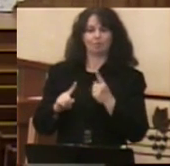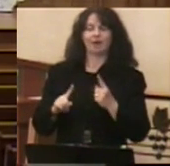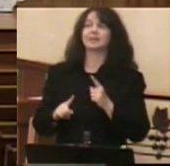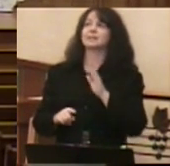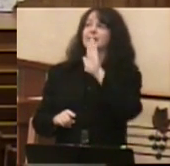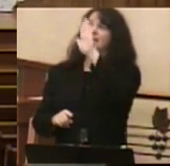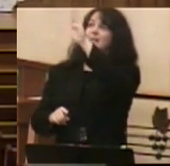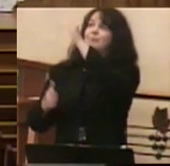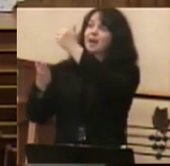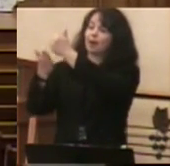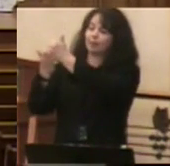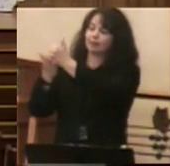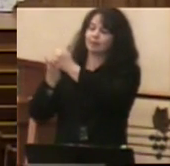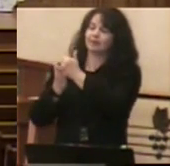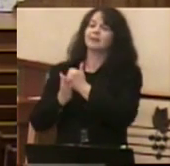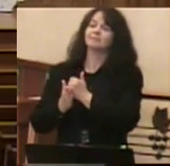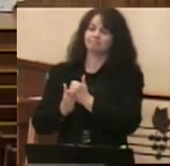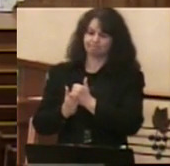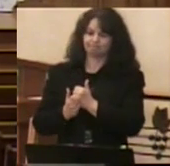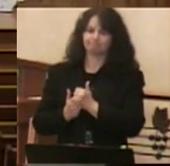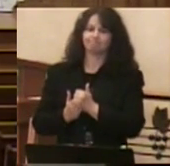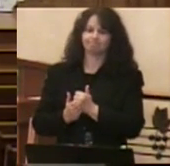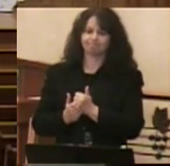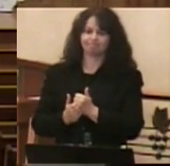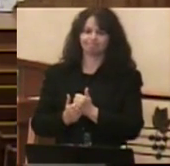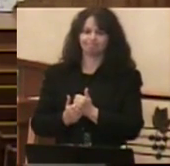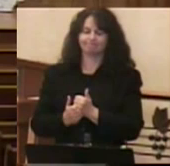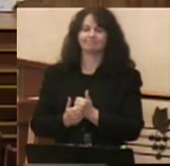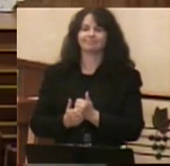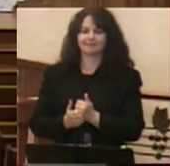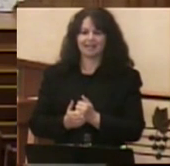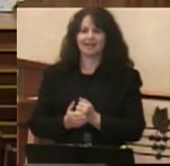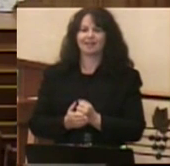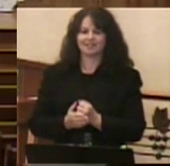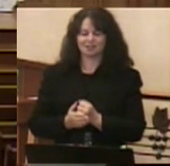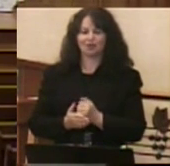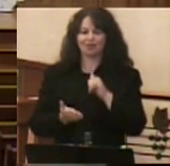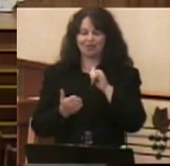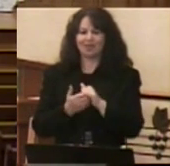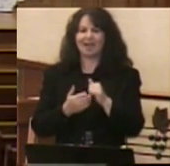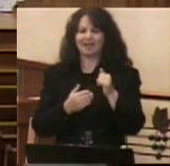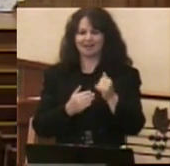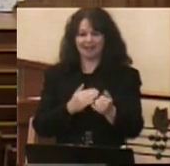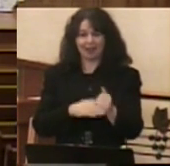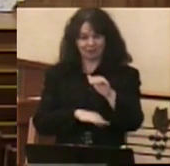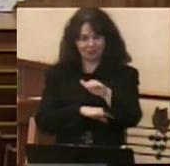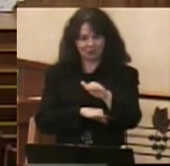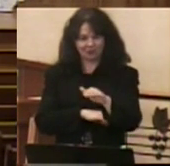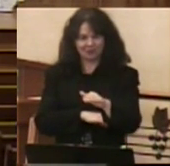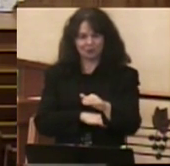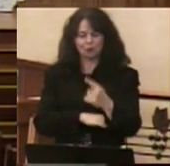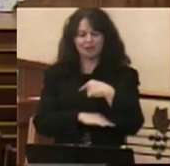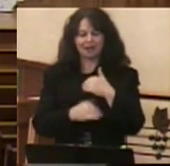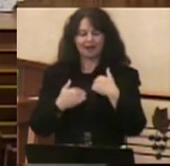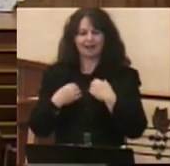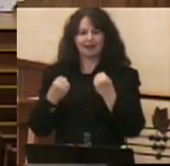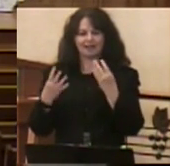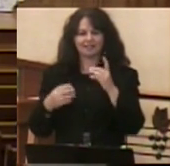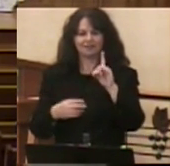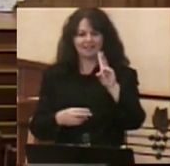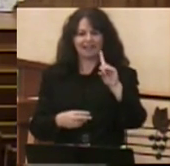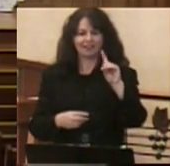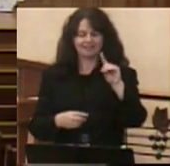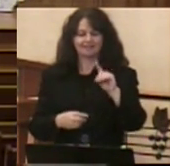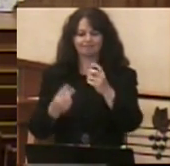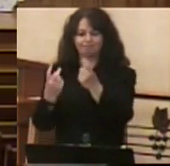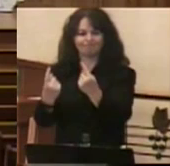help of God. Lots of Davids in front of us sent out. Caitlin was